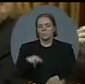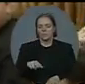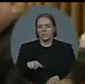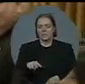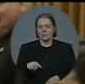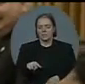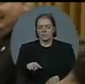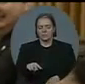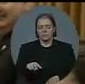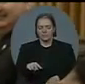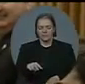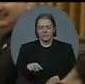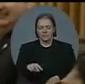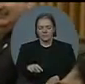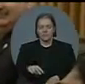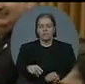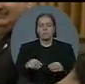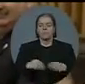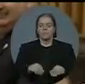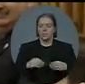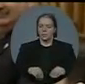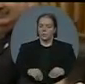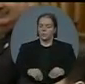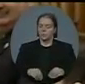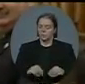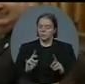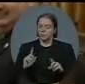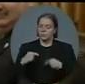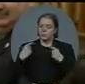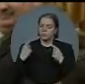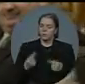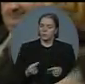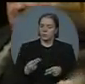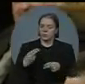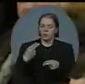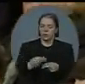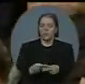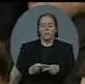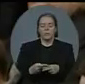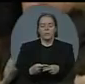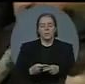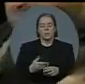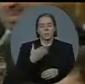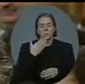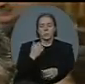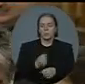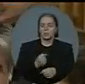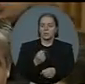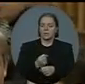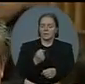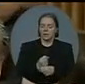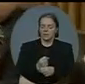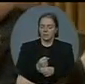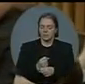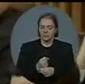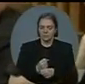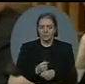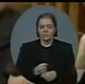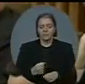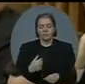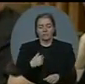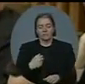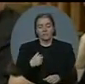we saw the highest level of immigration ever in the past hundred years or so. We've seen family